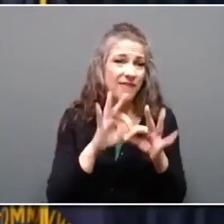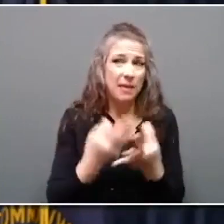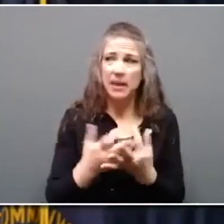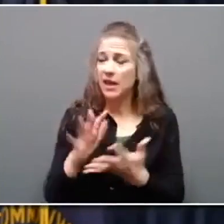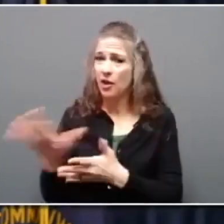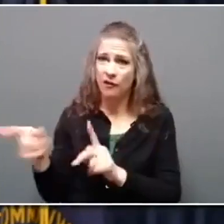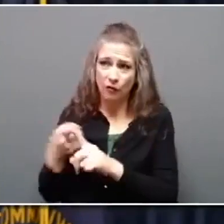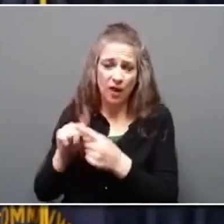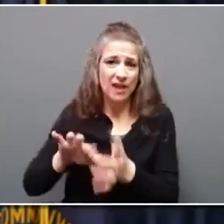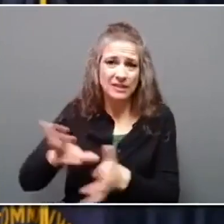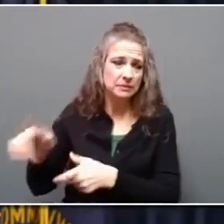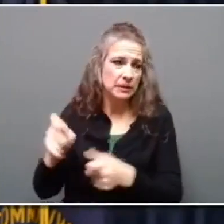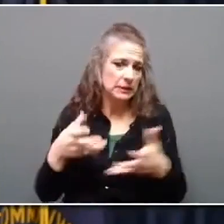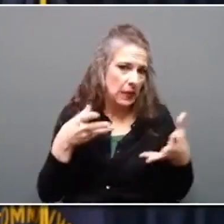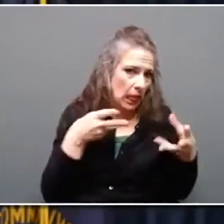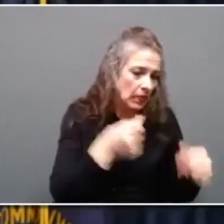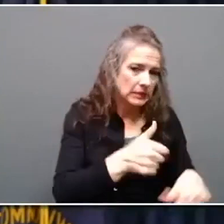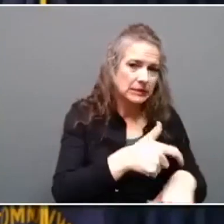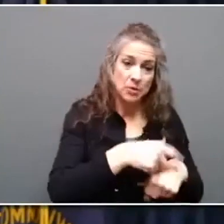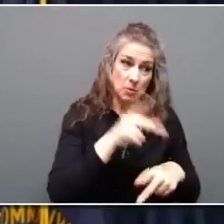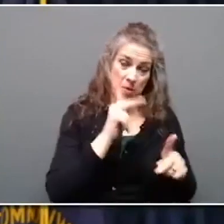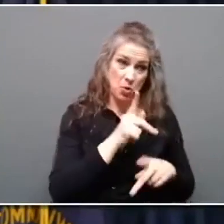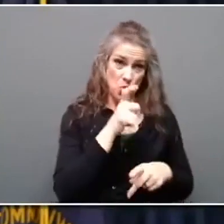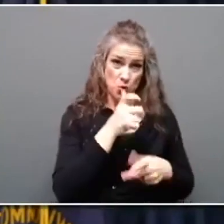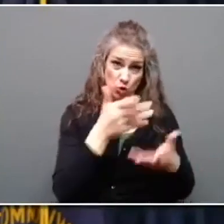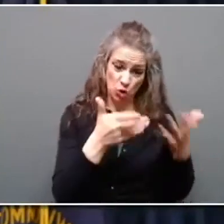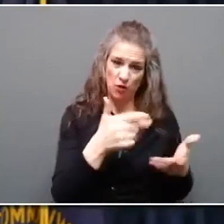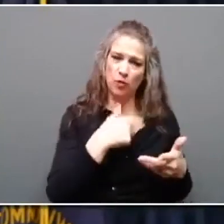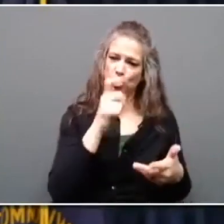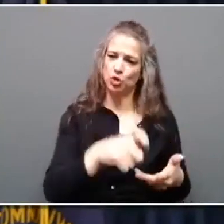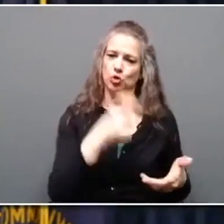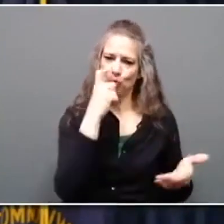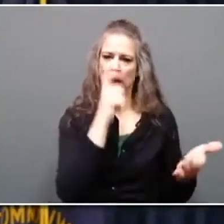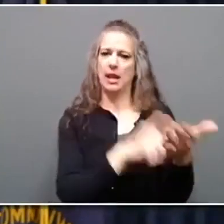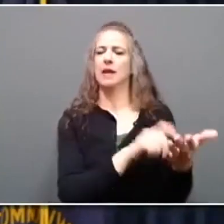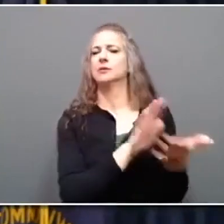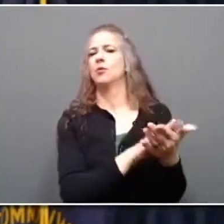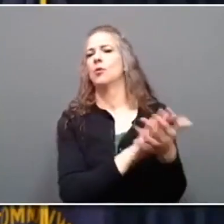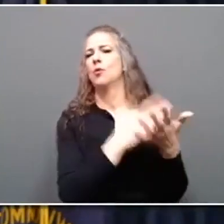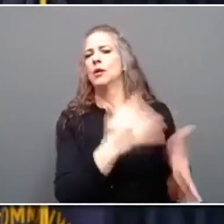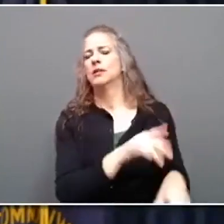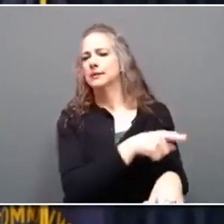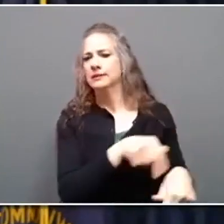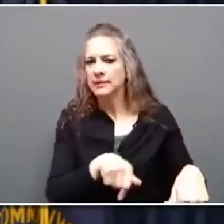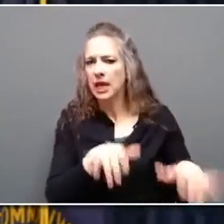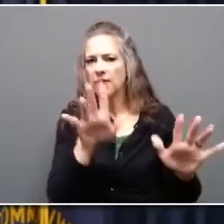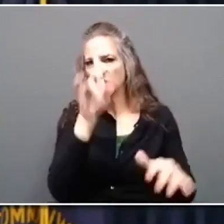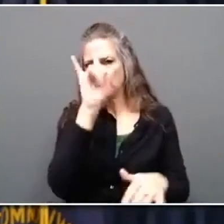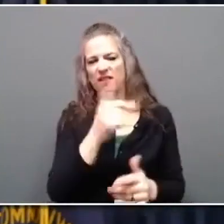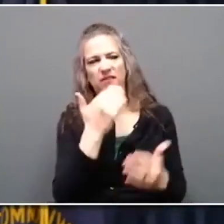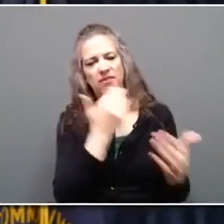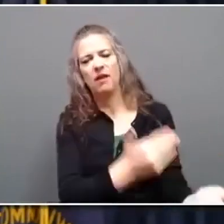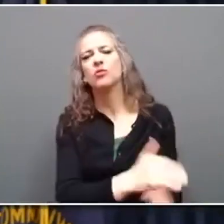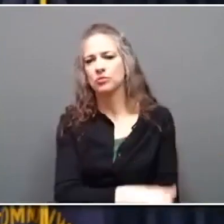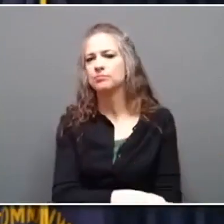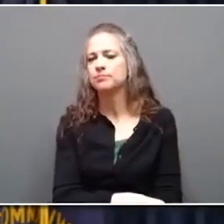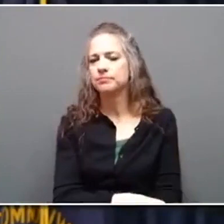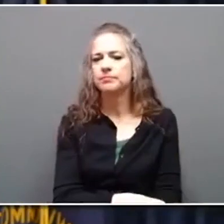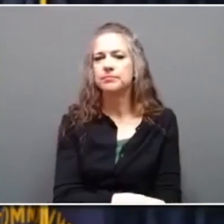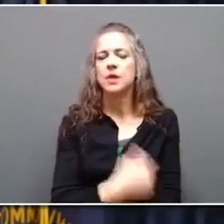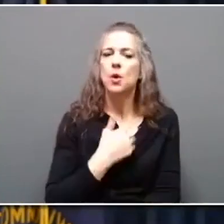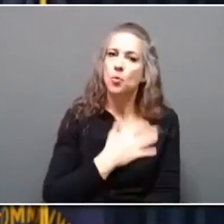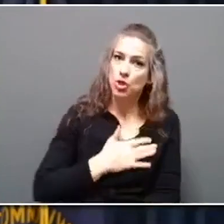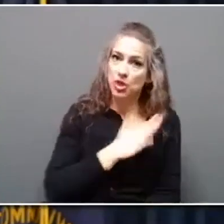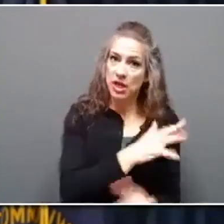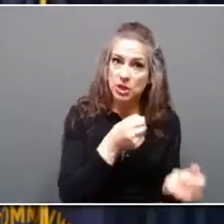and others. So anyone who gives that type of service, we ought to recognize the sacrifice and to say thank you. Certainly appreciate his support